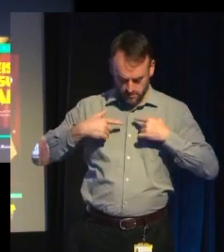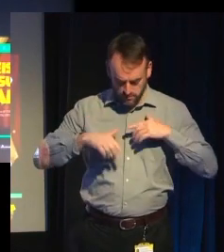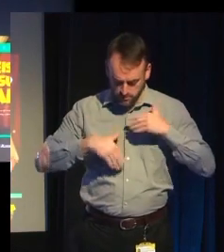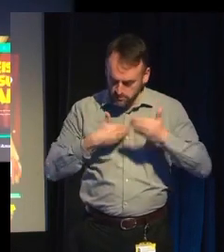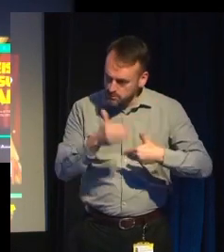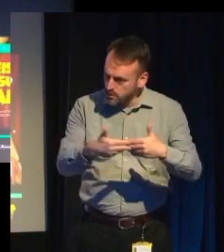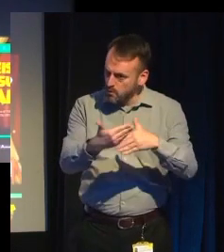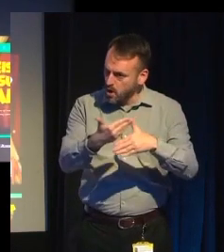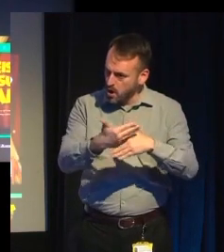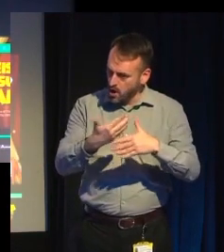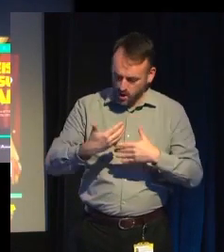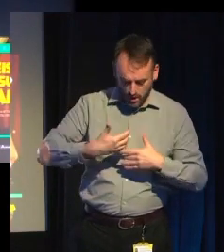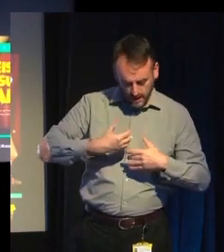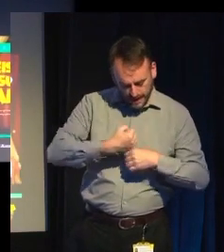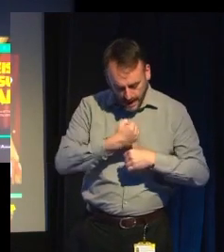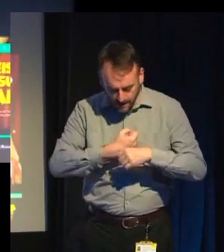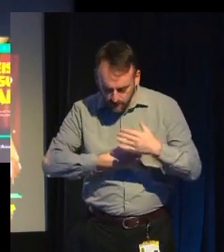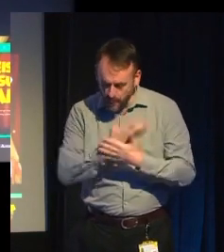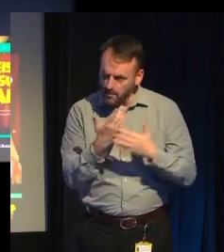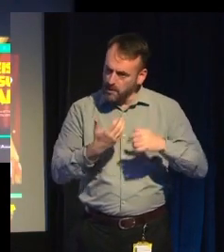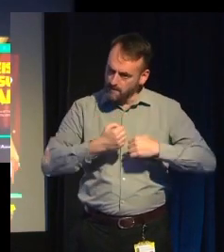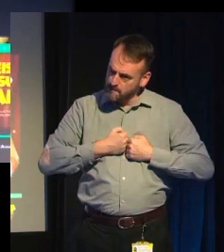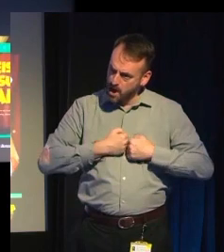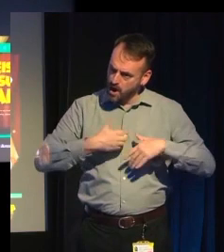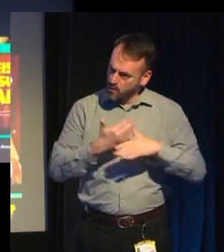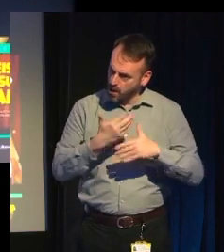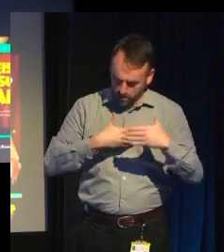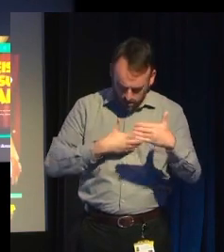my work, including comedy.